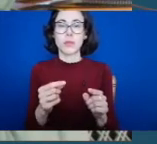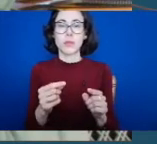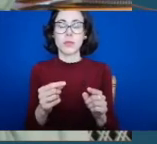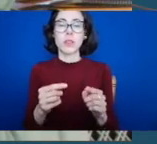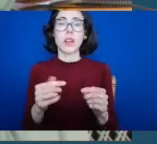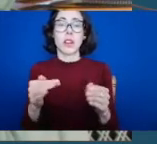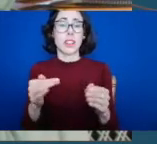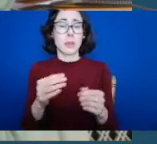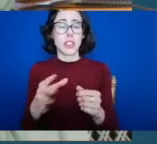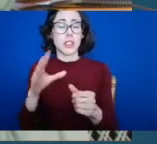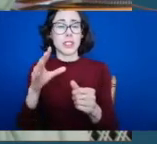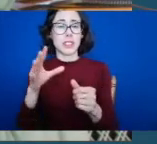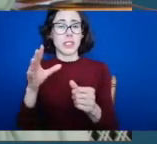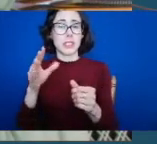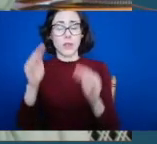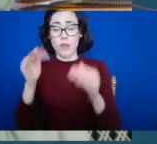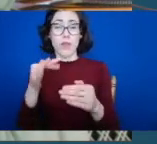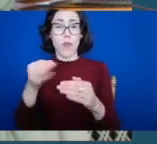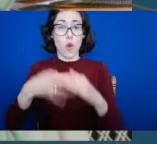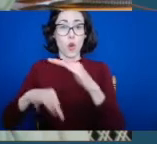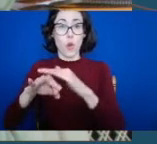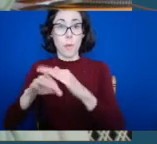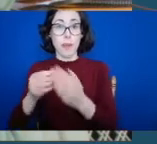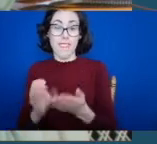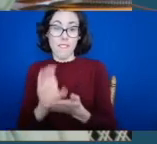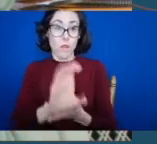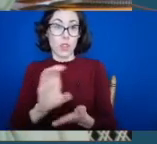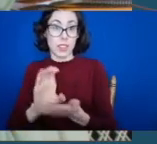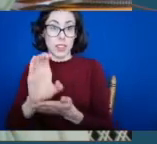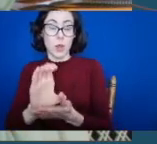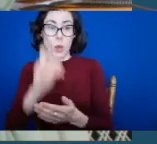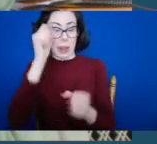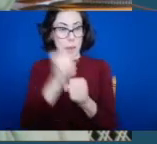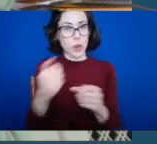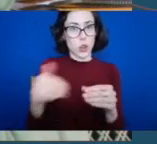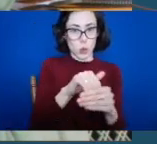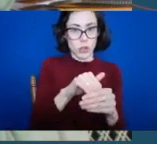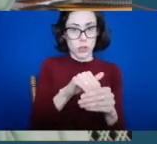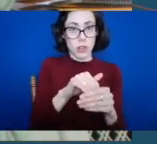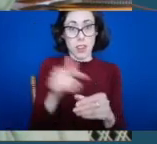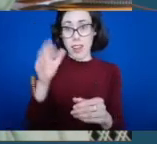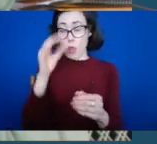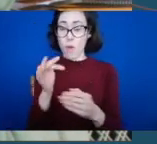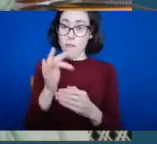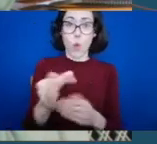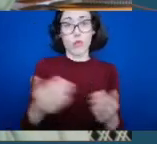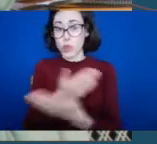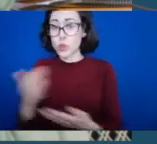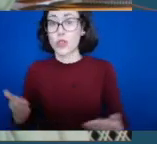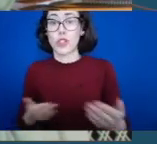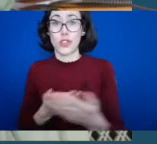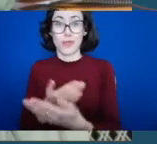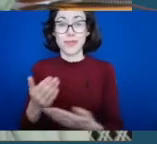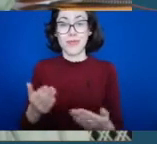government. So I look forward to a very informative discussion with my fellow panel members, Niamh, Boona, Miriam and Sarah, and I really appreciate the